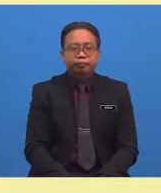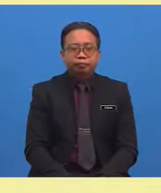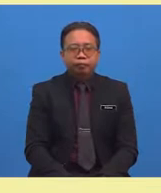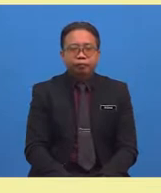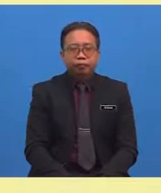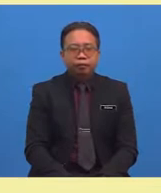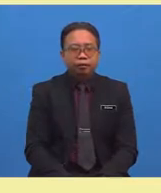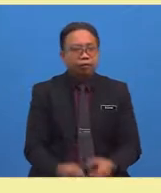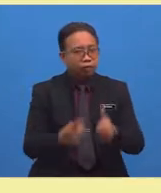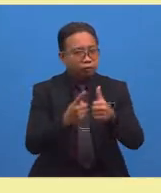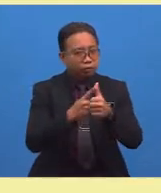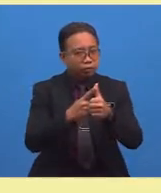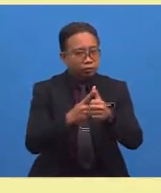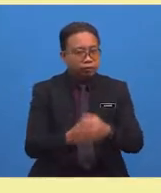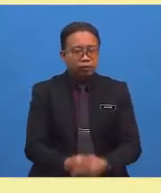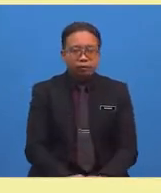The first one.